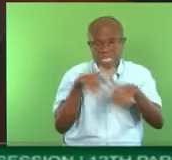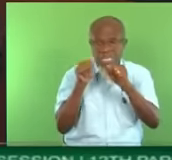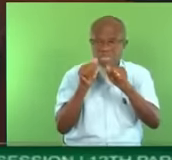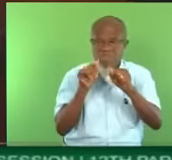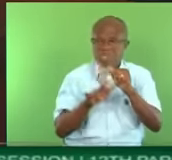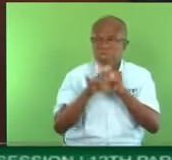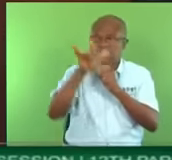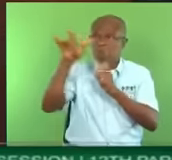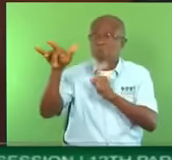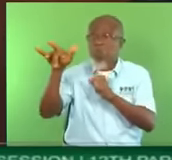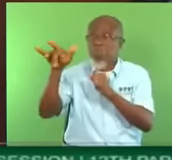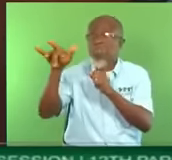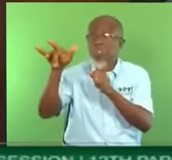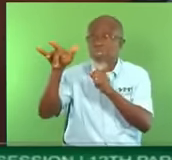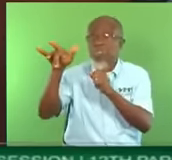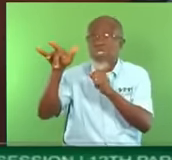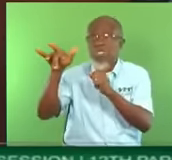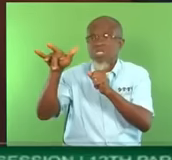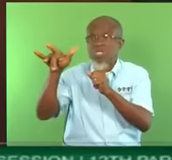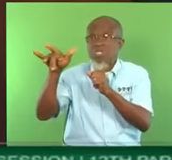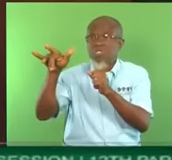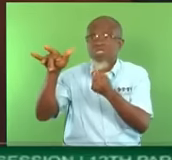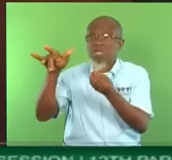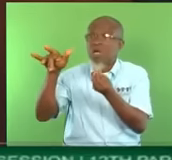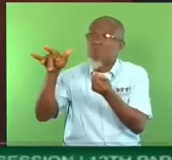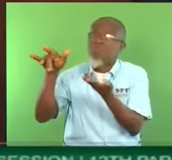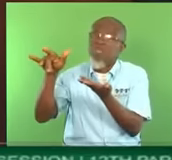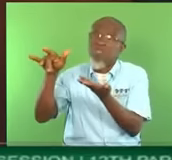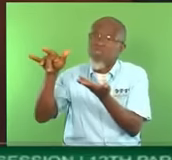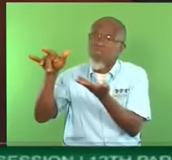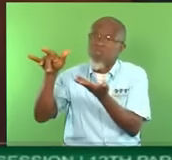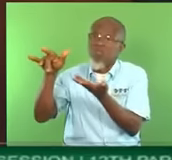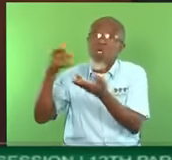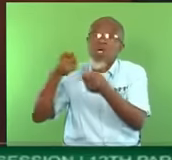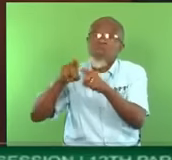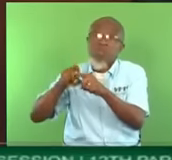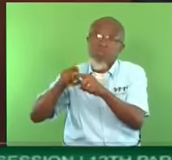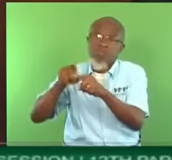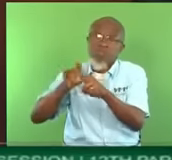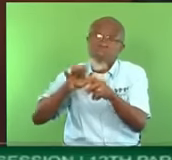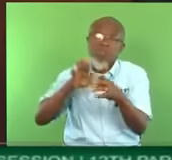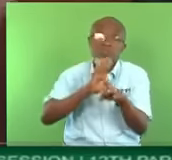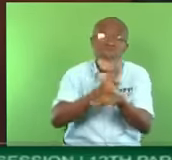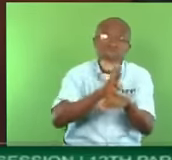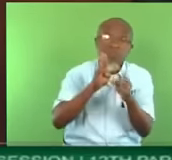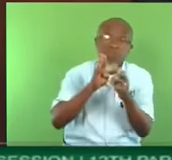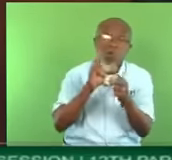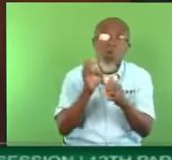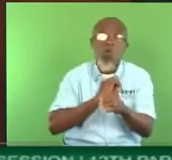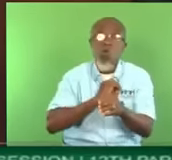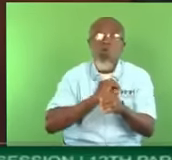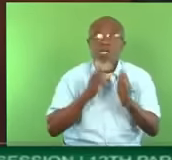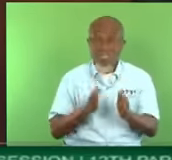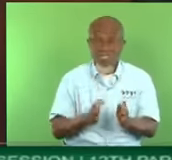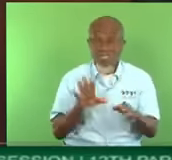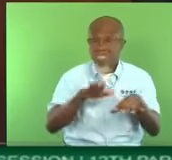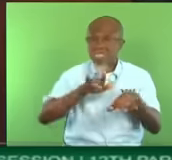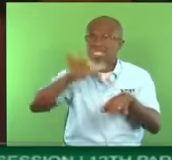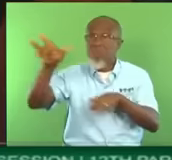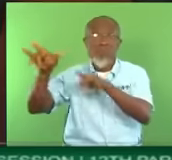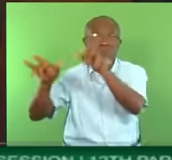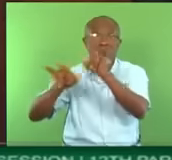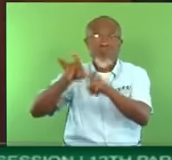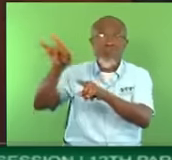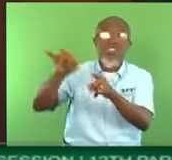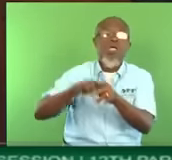redistribution and redistribution. You collapse the economy. You depress the economy when the business community migrate and